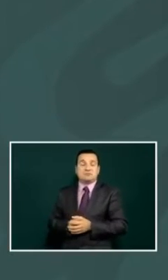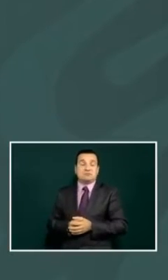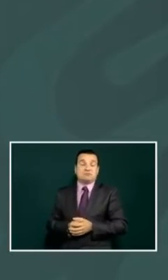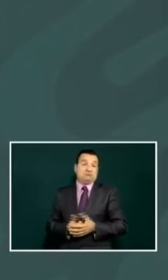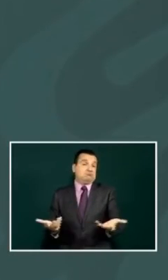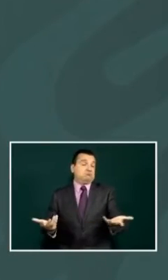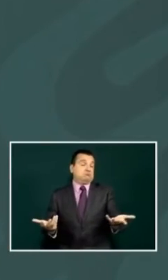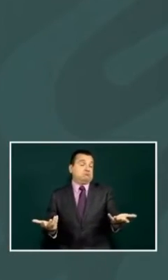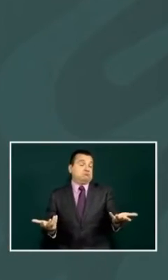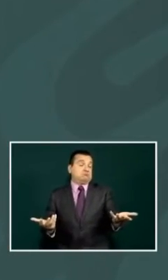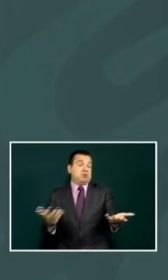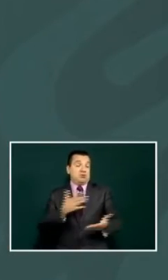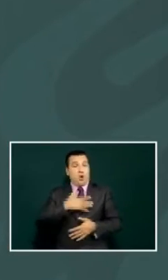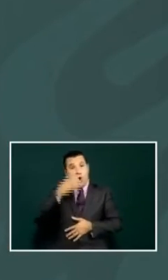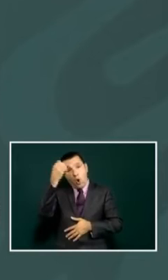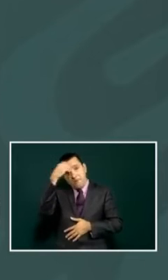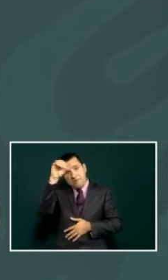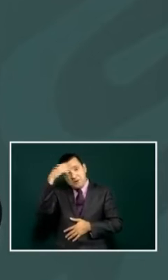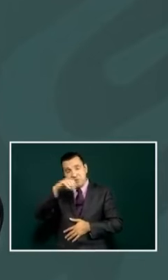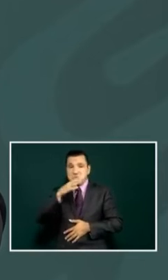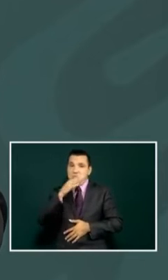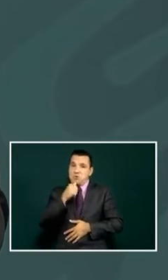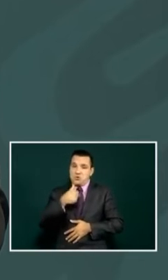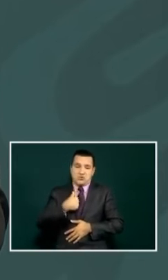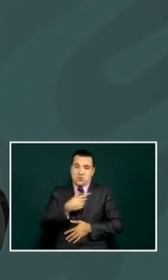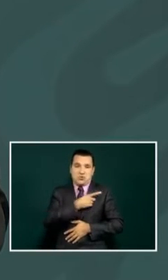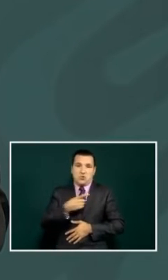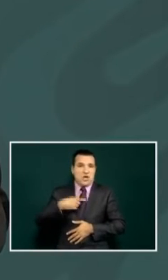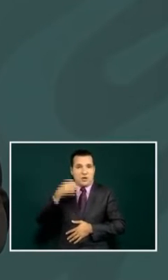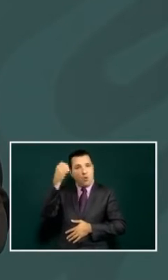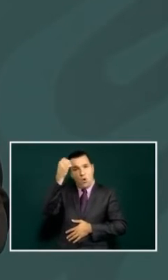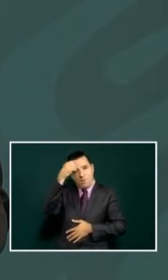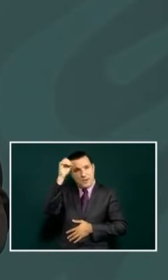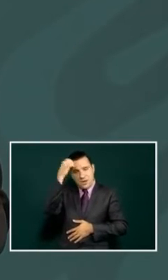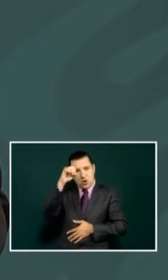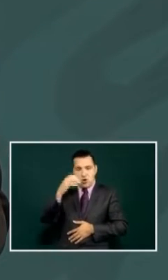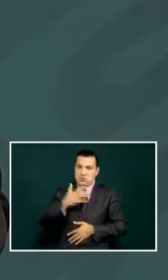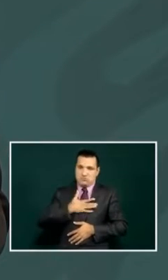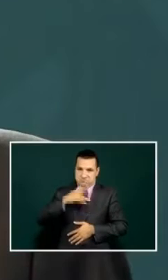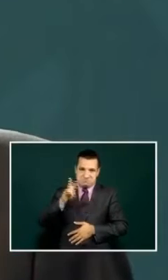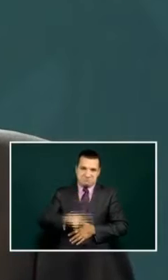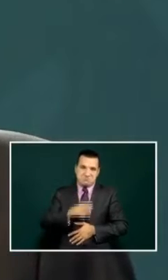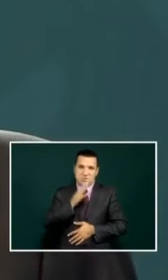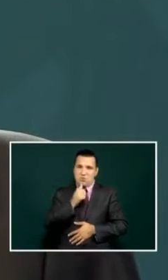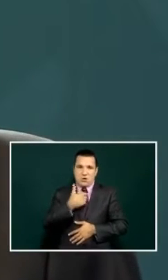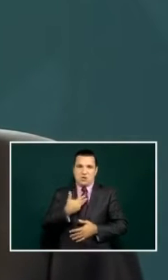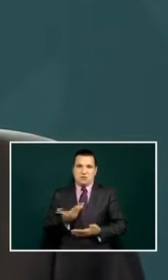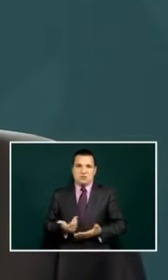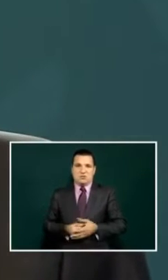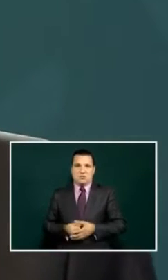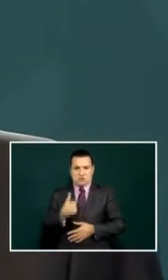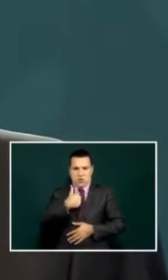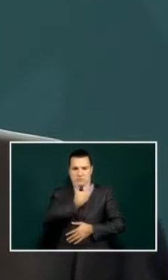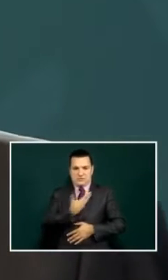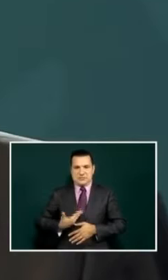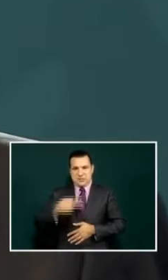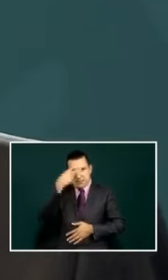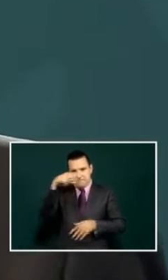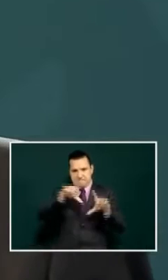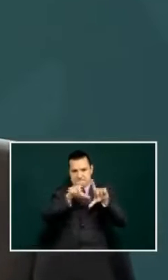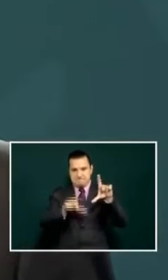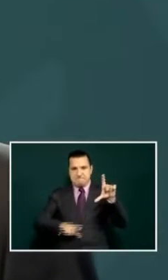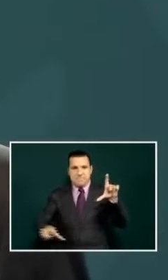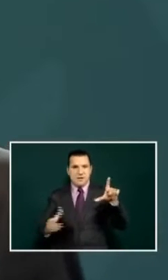well i have no opinion because it doesn't belong to me to have an opinion i am the